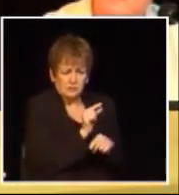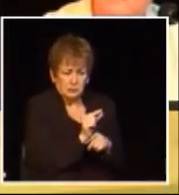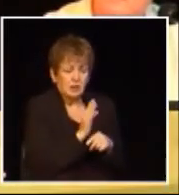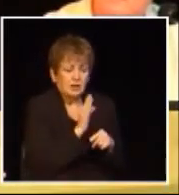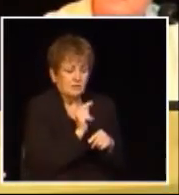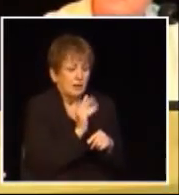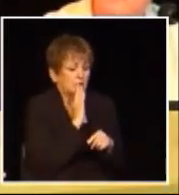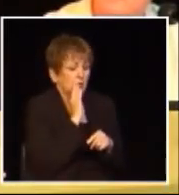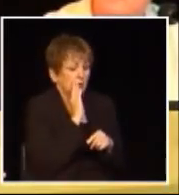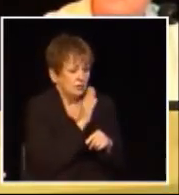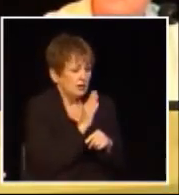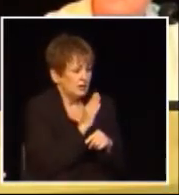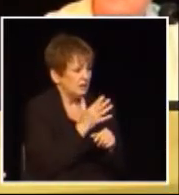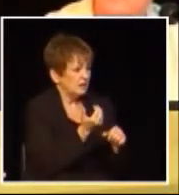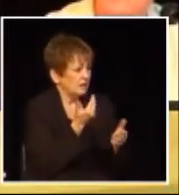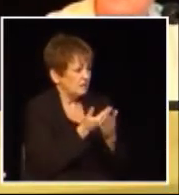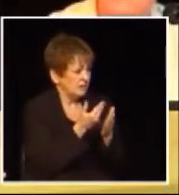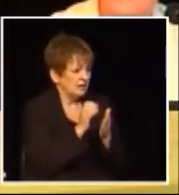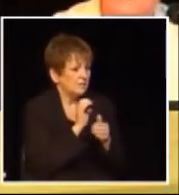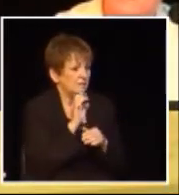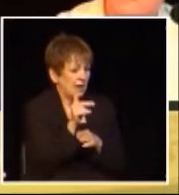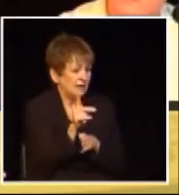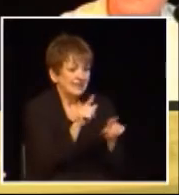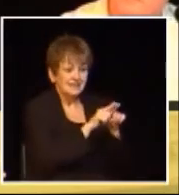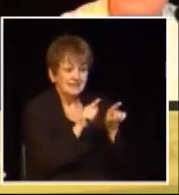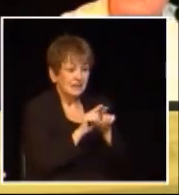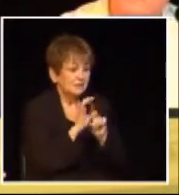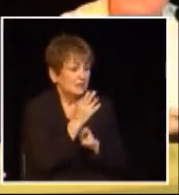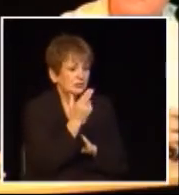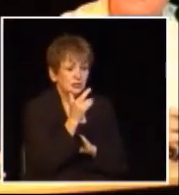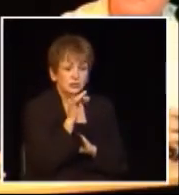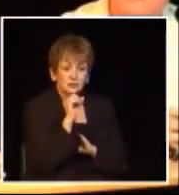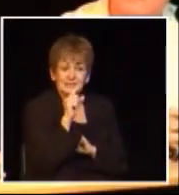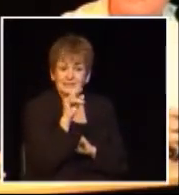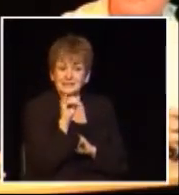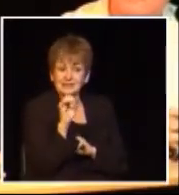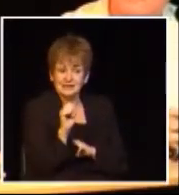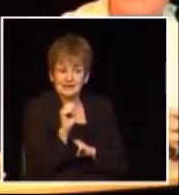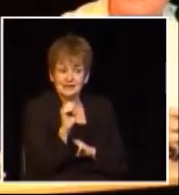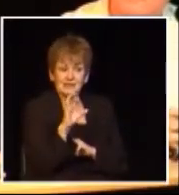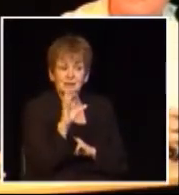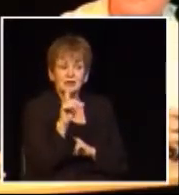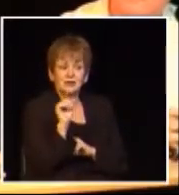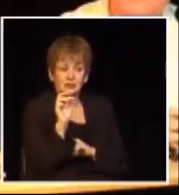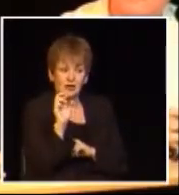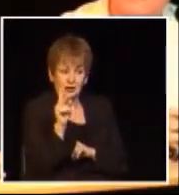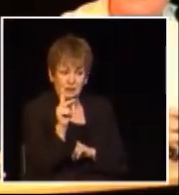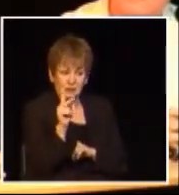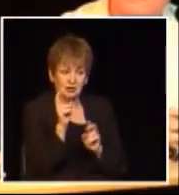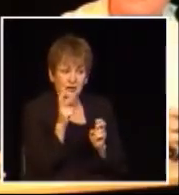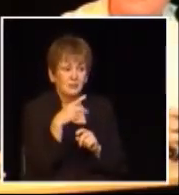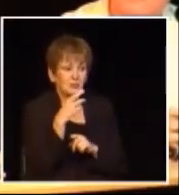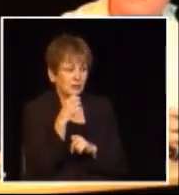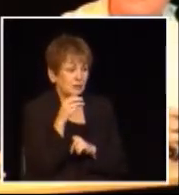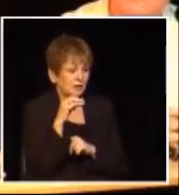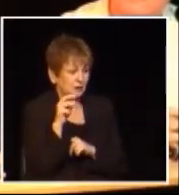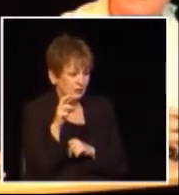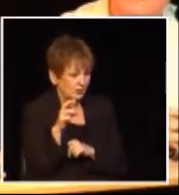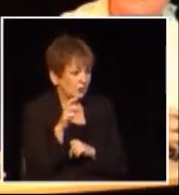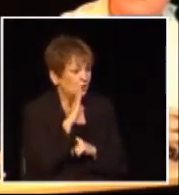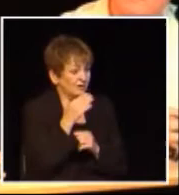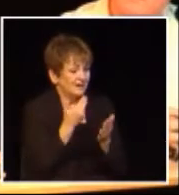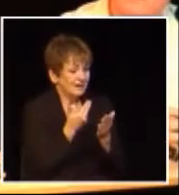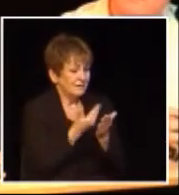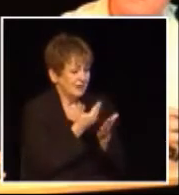government but he's going to get his rebate check and so will Christy Clark get a rebate check but